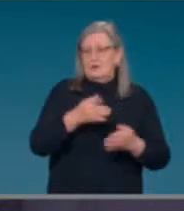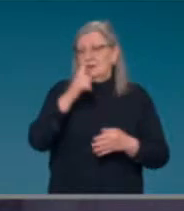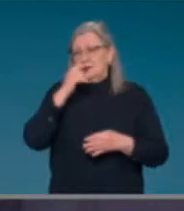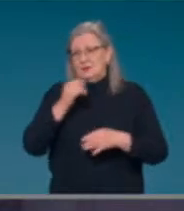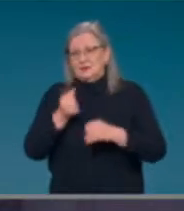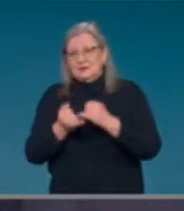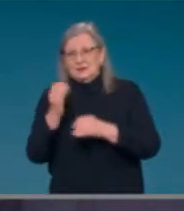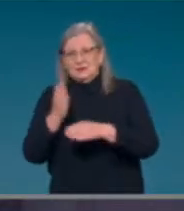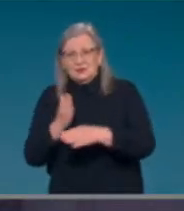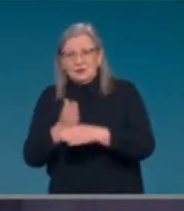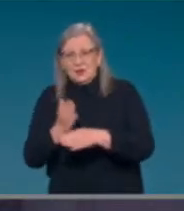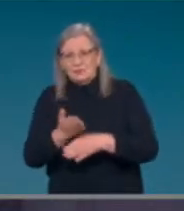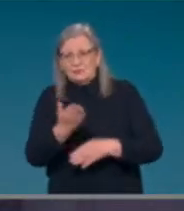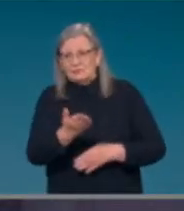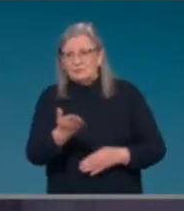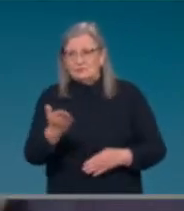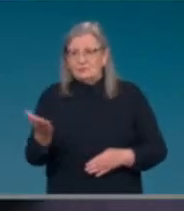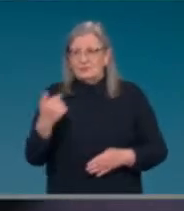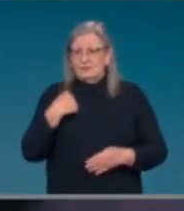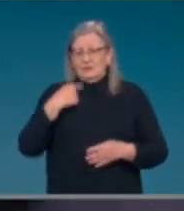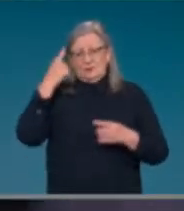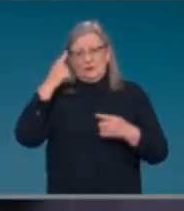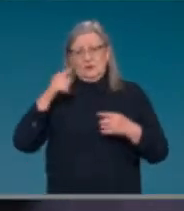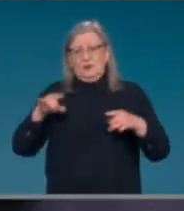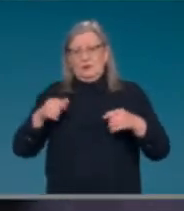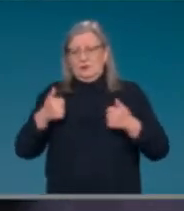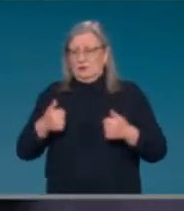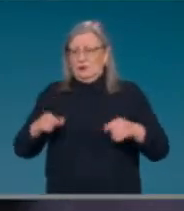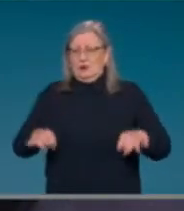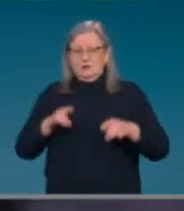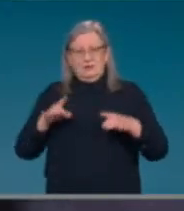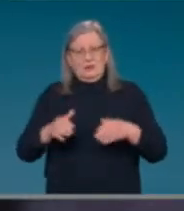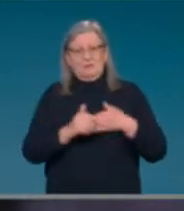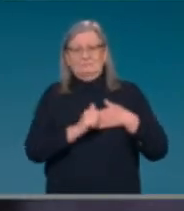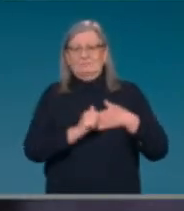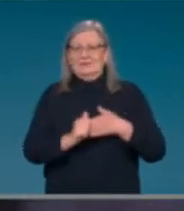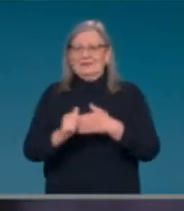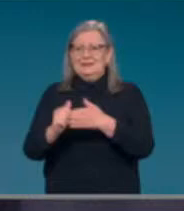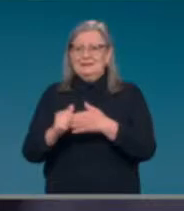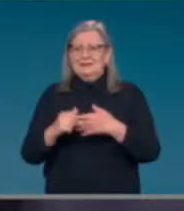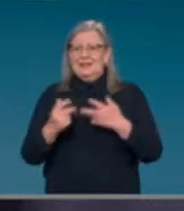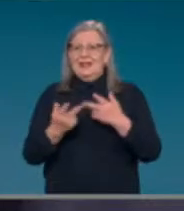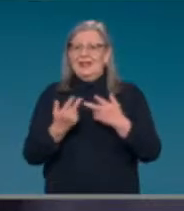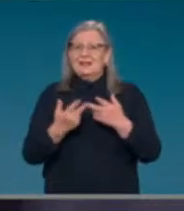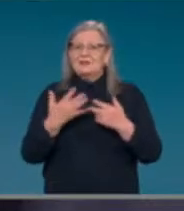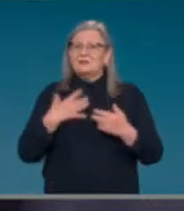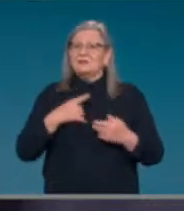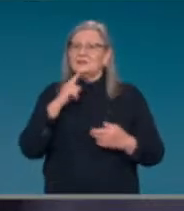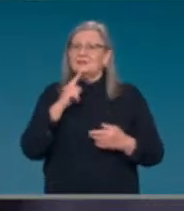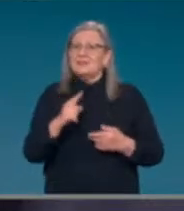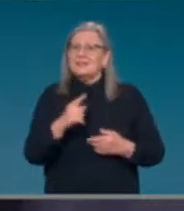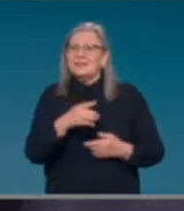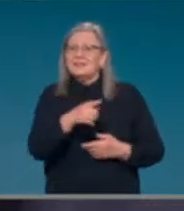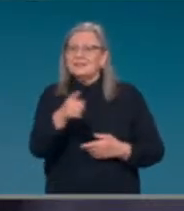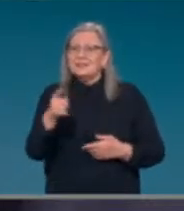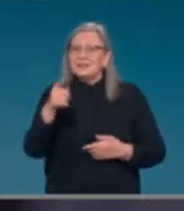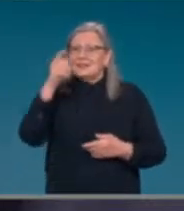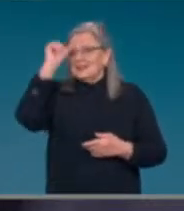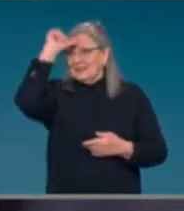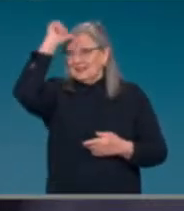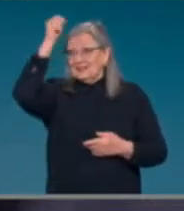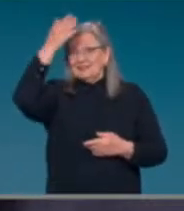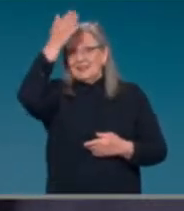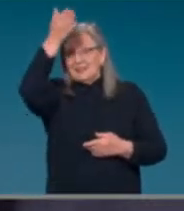thing, uh, that Australia's playing this leading role. The other thing I'd mention, when you think of it as India over 80% increase since